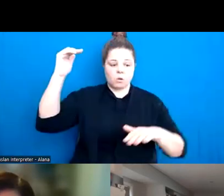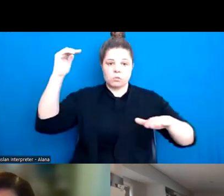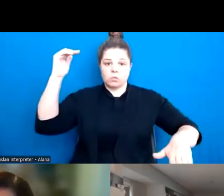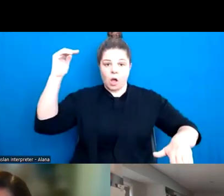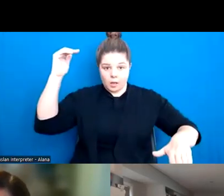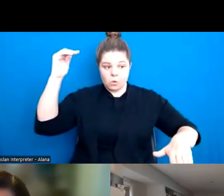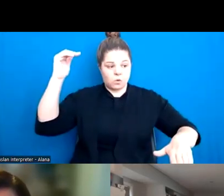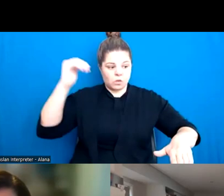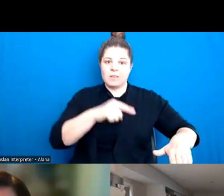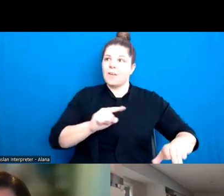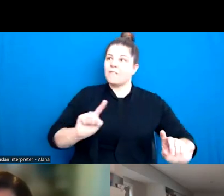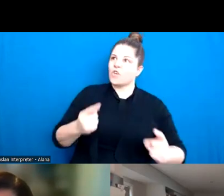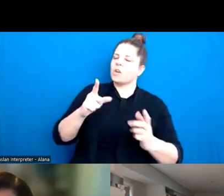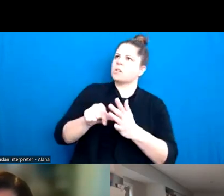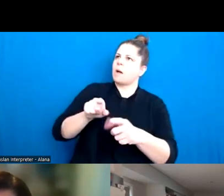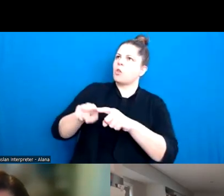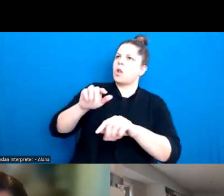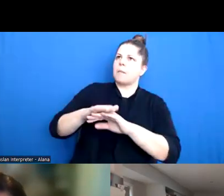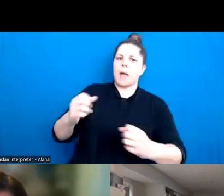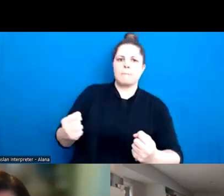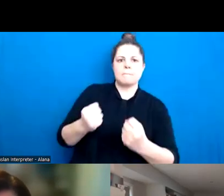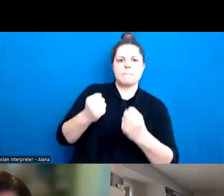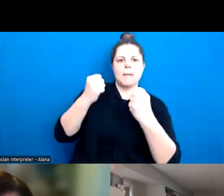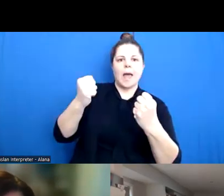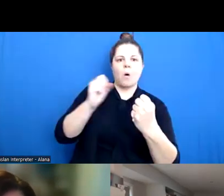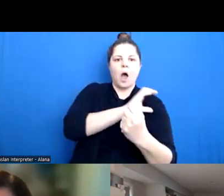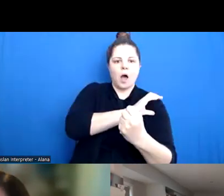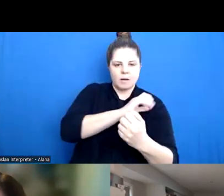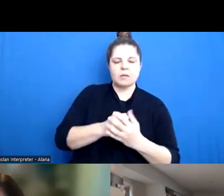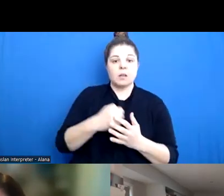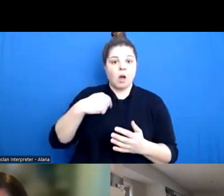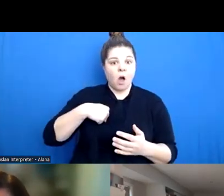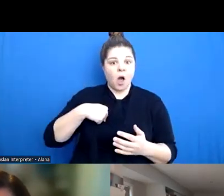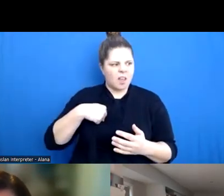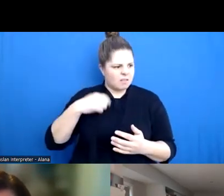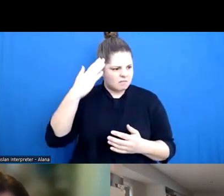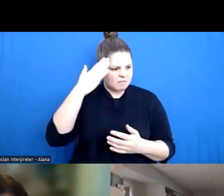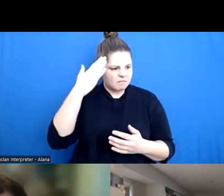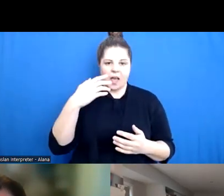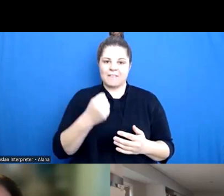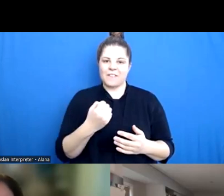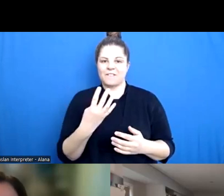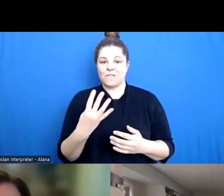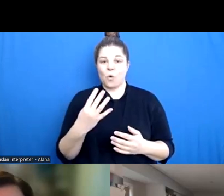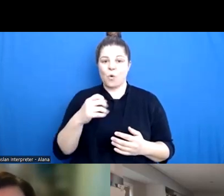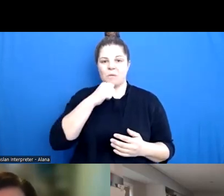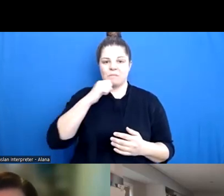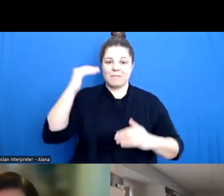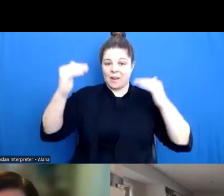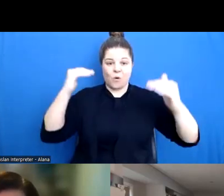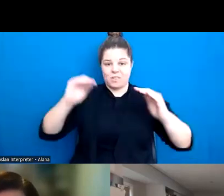starts with being a parent. And I'm a parent of four now adults, but certainly